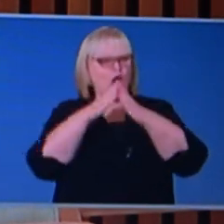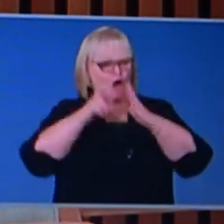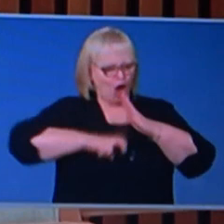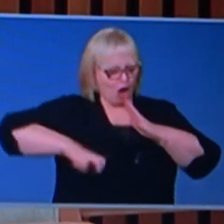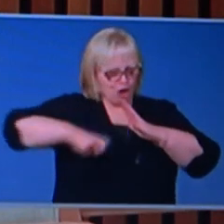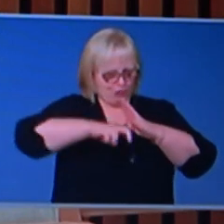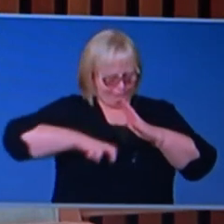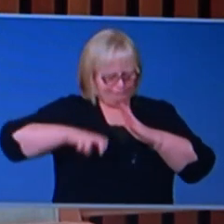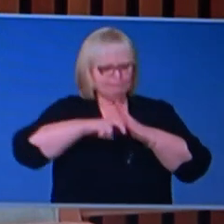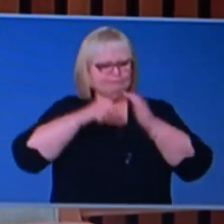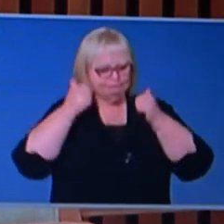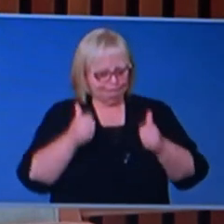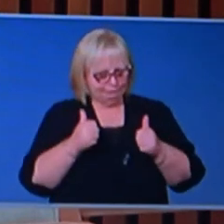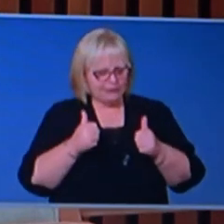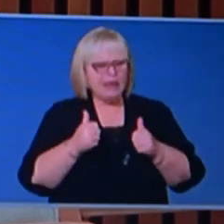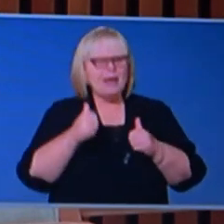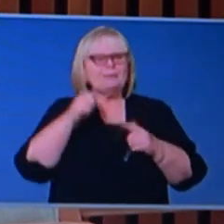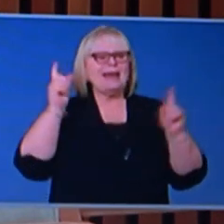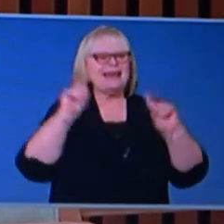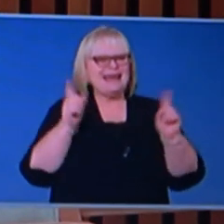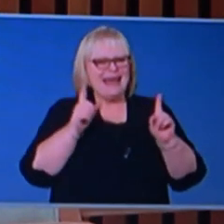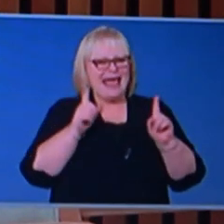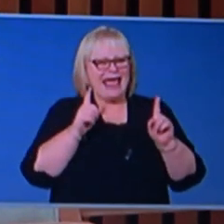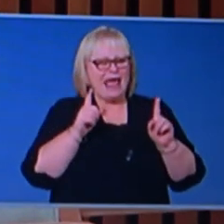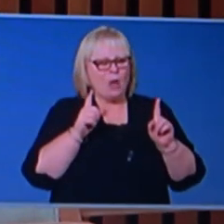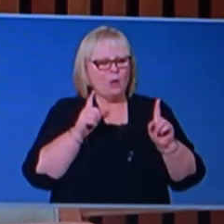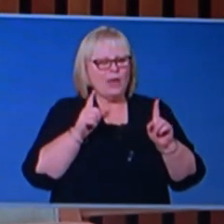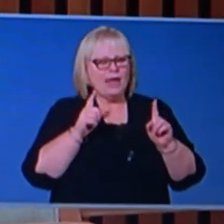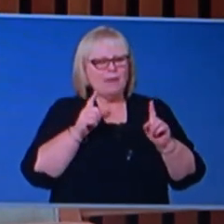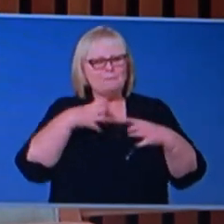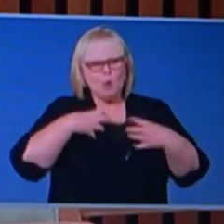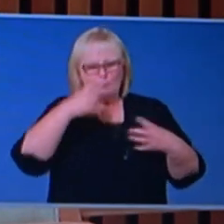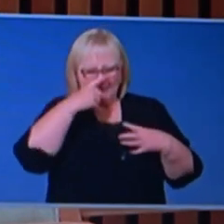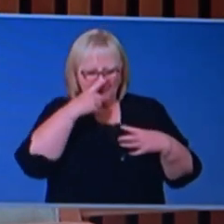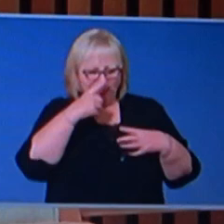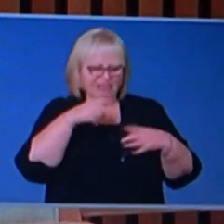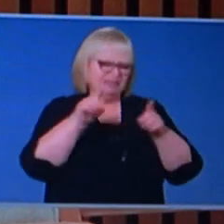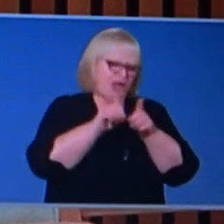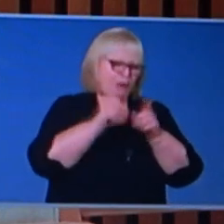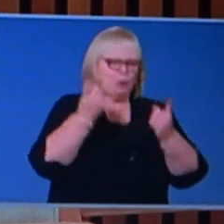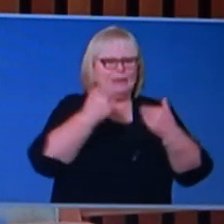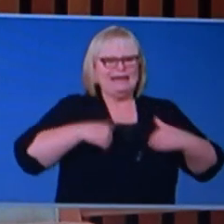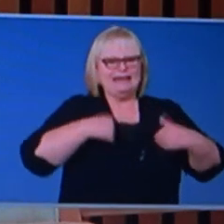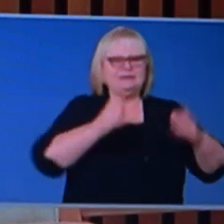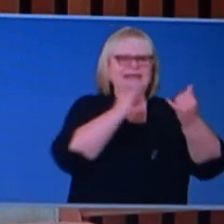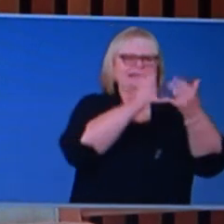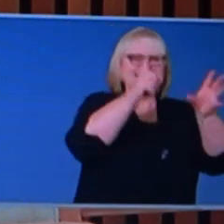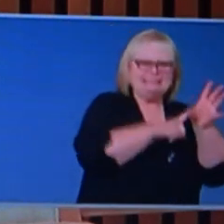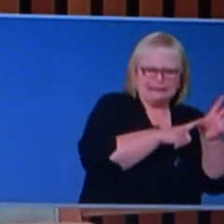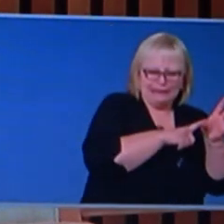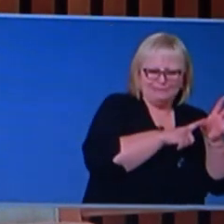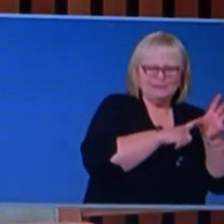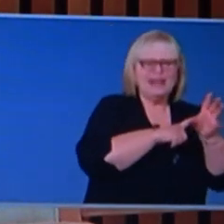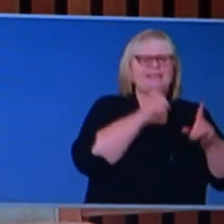the burden to maintain that will fall much higher on the densely populated areas like Sydney. We've had states saying, you know, don't do a Bondi.